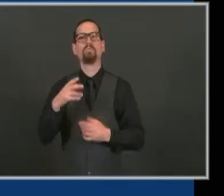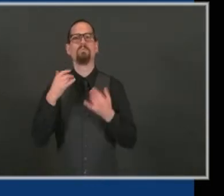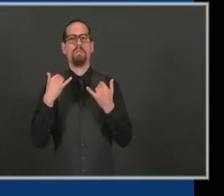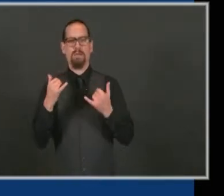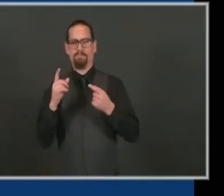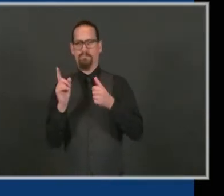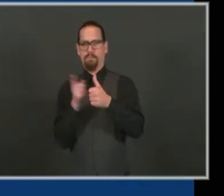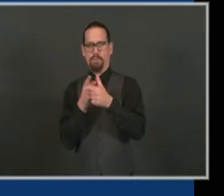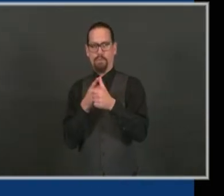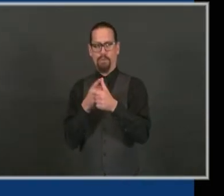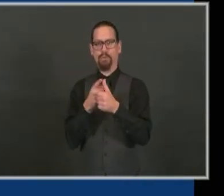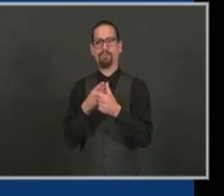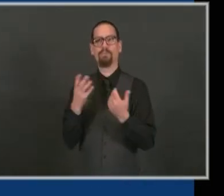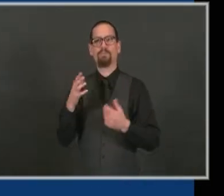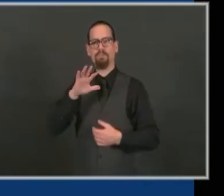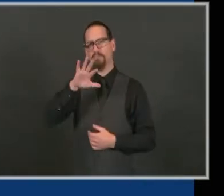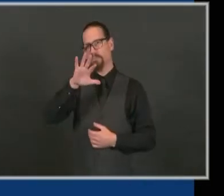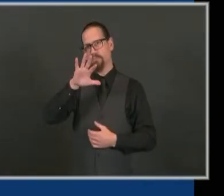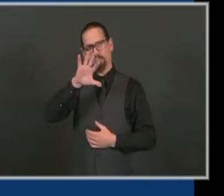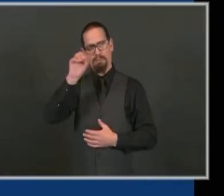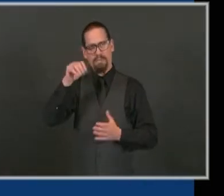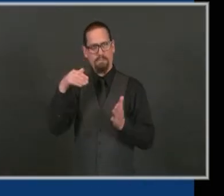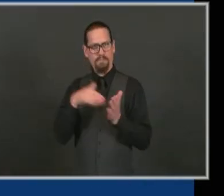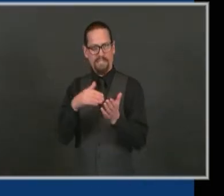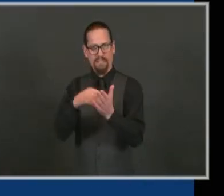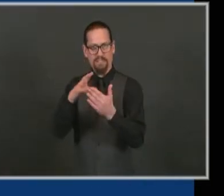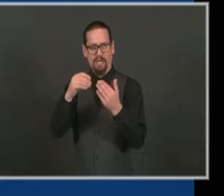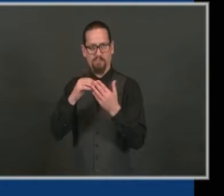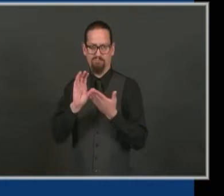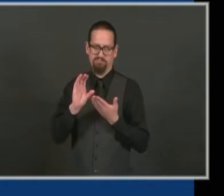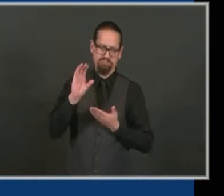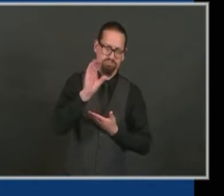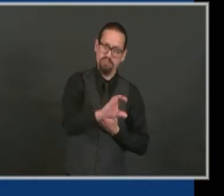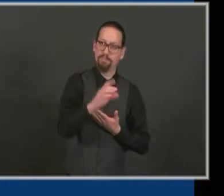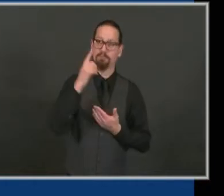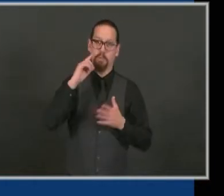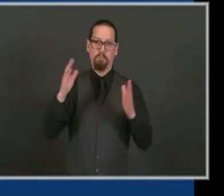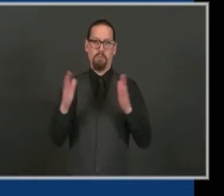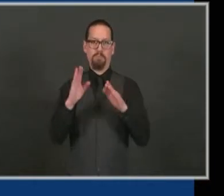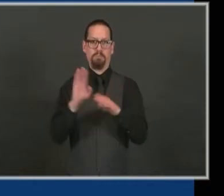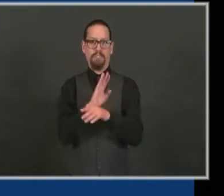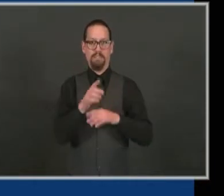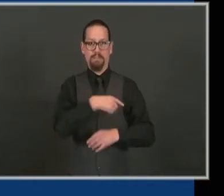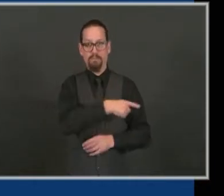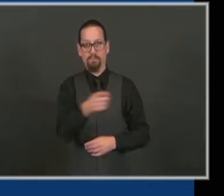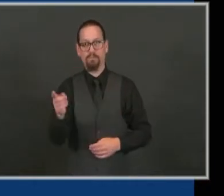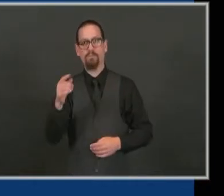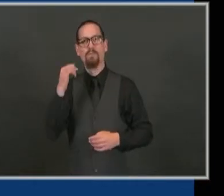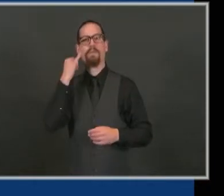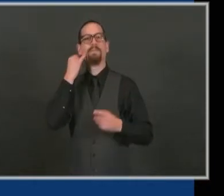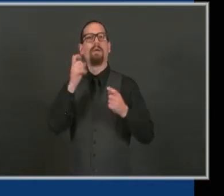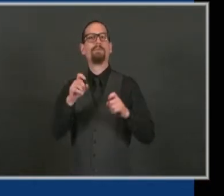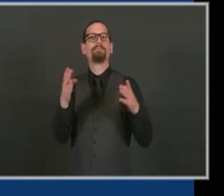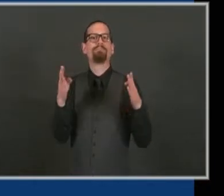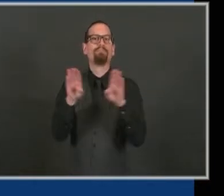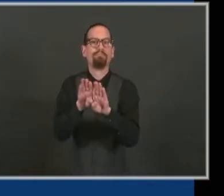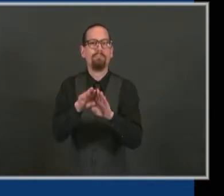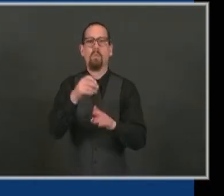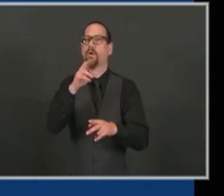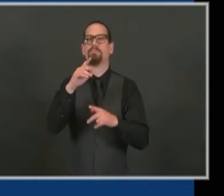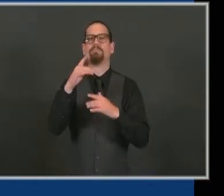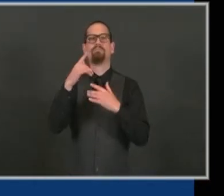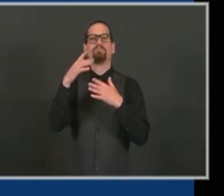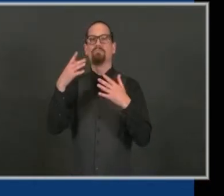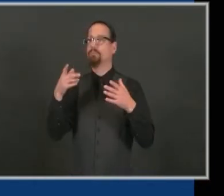$50 million to support businesses that are going to be closed or severely limited during the pause. Restaurants,